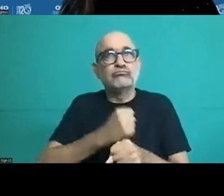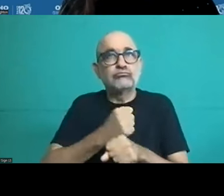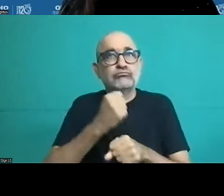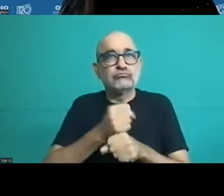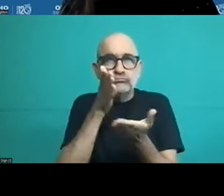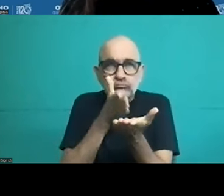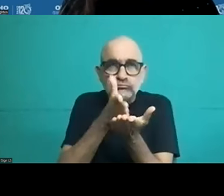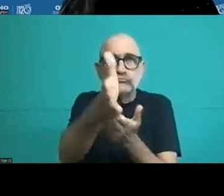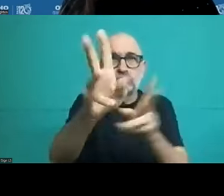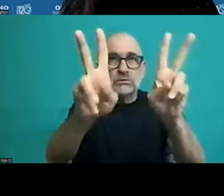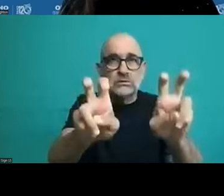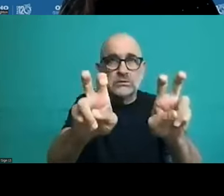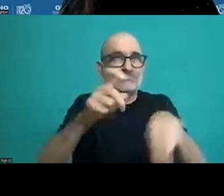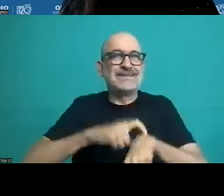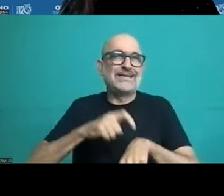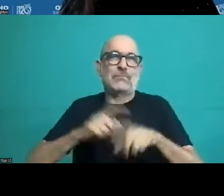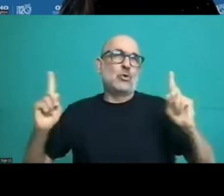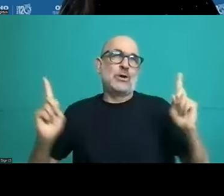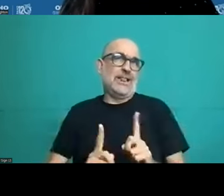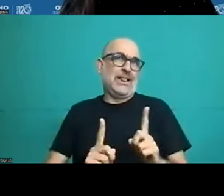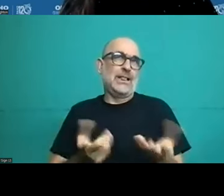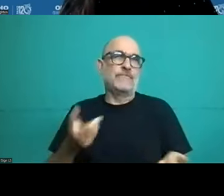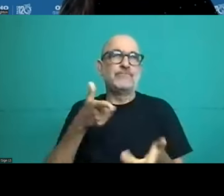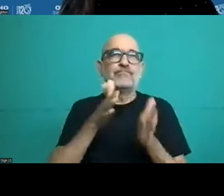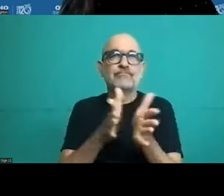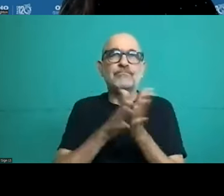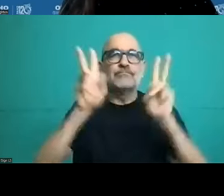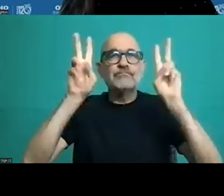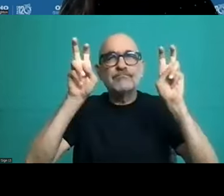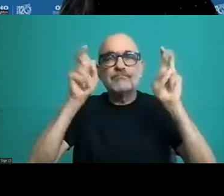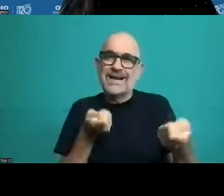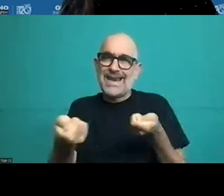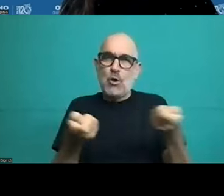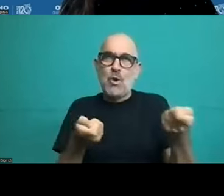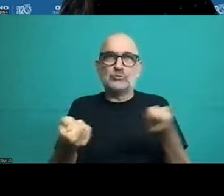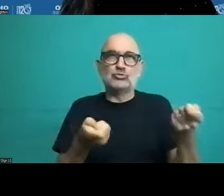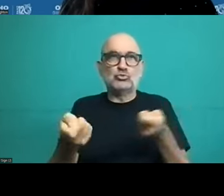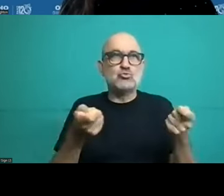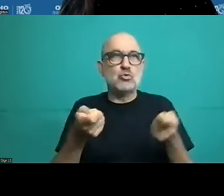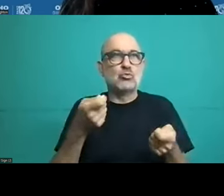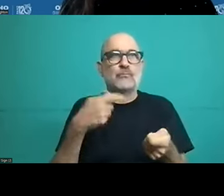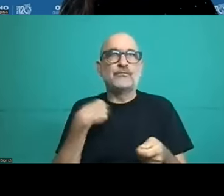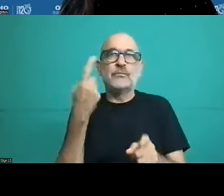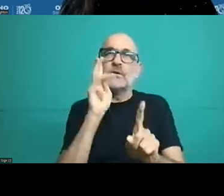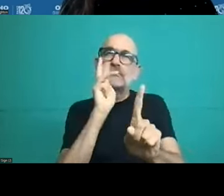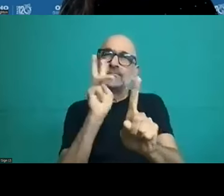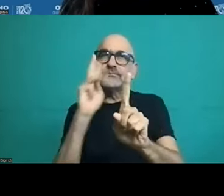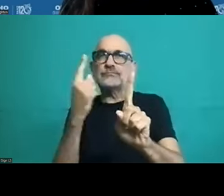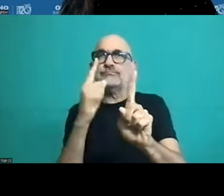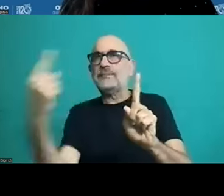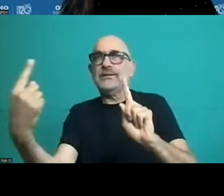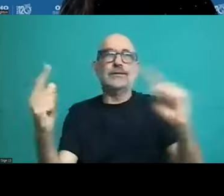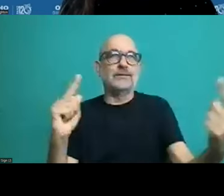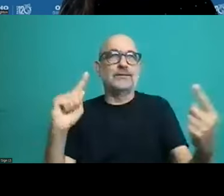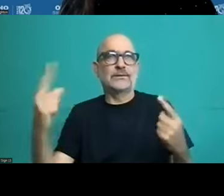you cannot look at them in isolation in each country's health system. I think that one of the